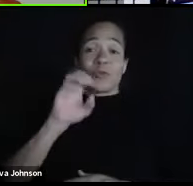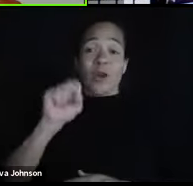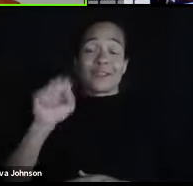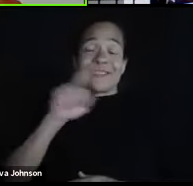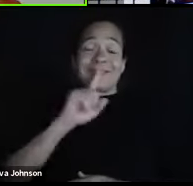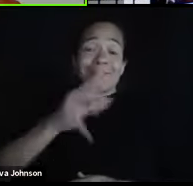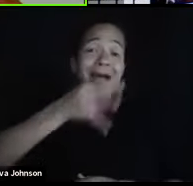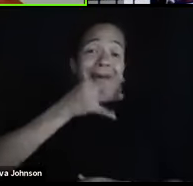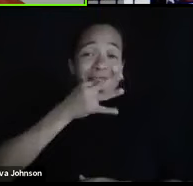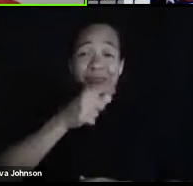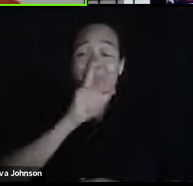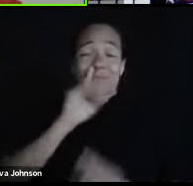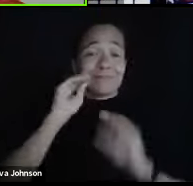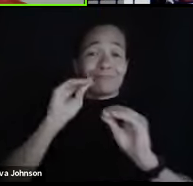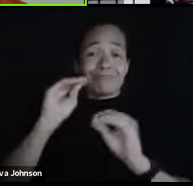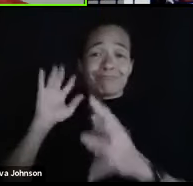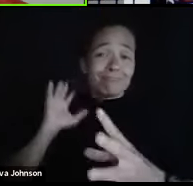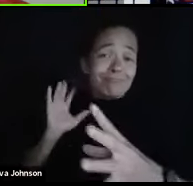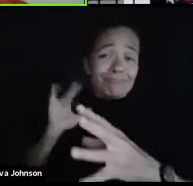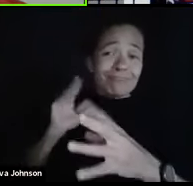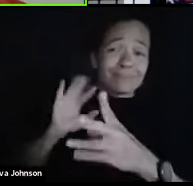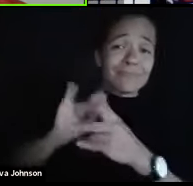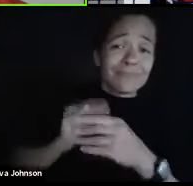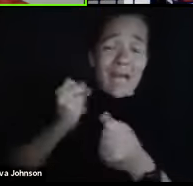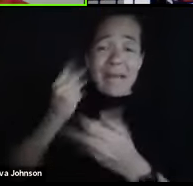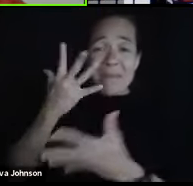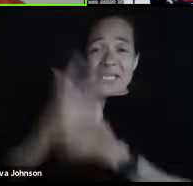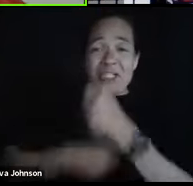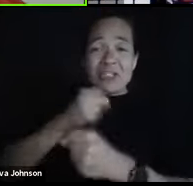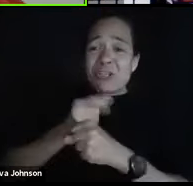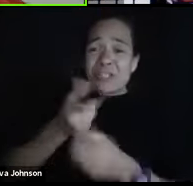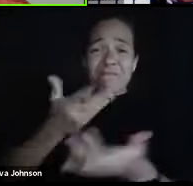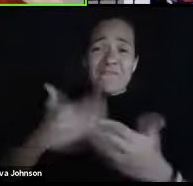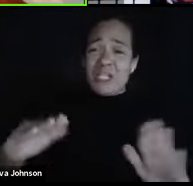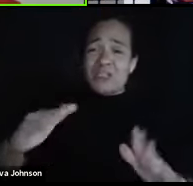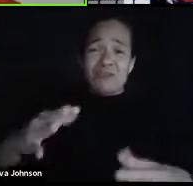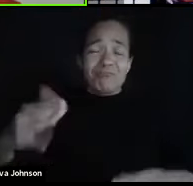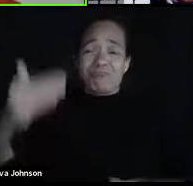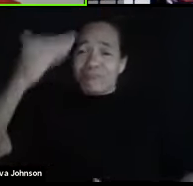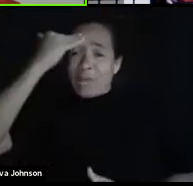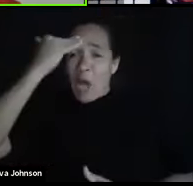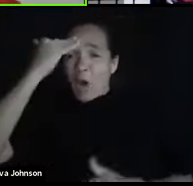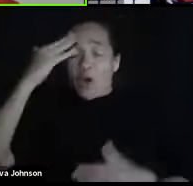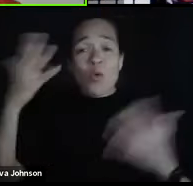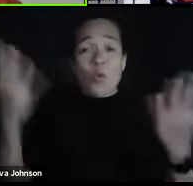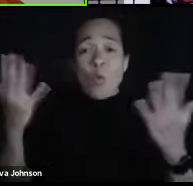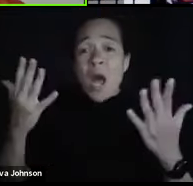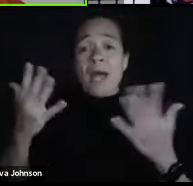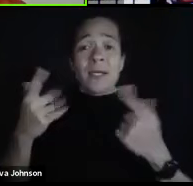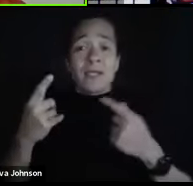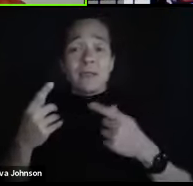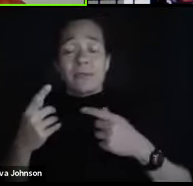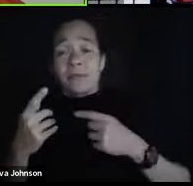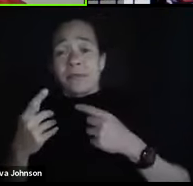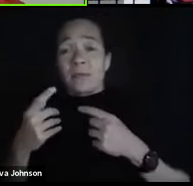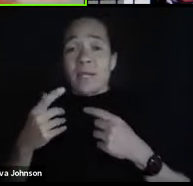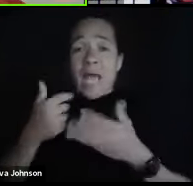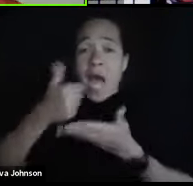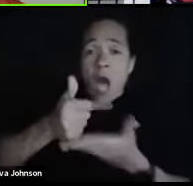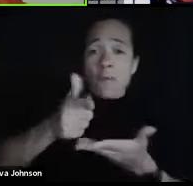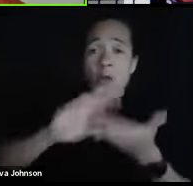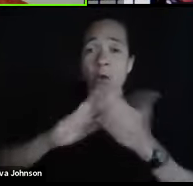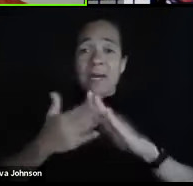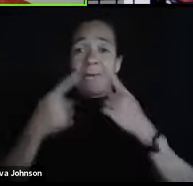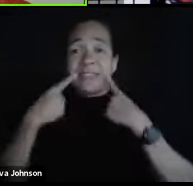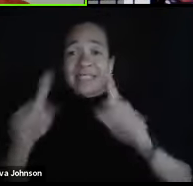long time now. She knows the ins and outs of how to be successful. And so now is the time to ask those questions for Dr. Ross and for